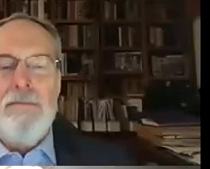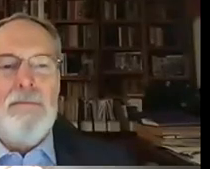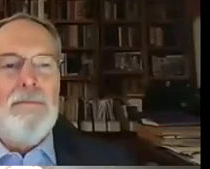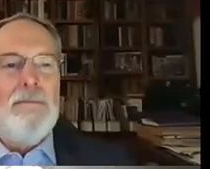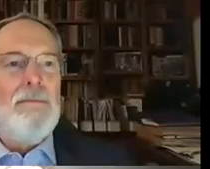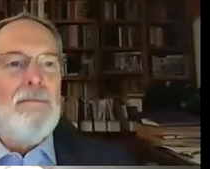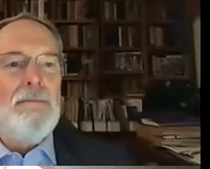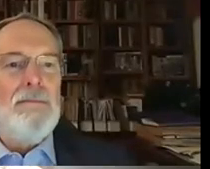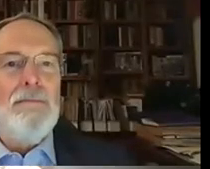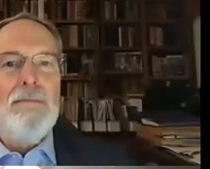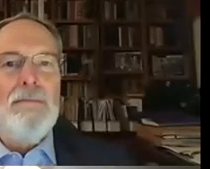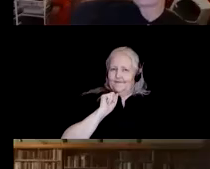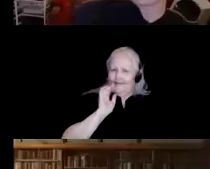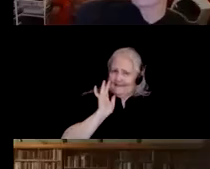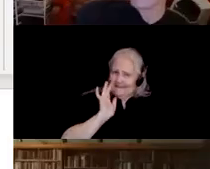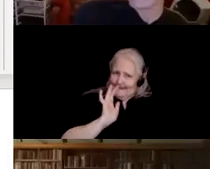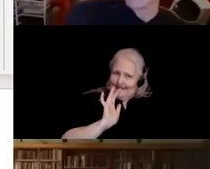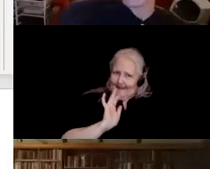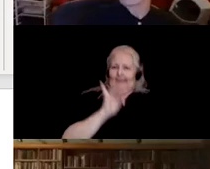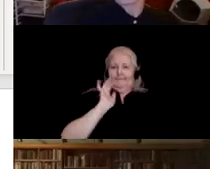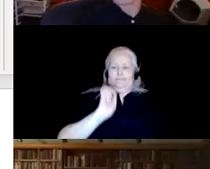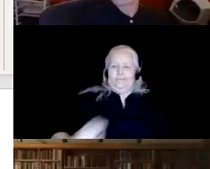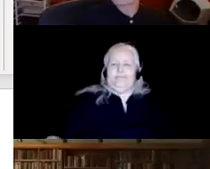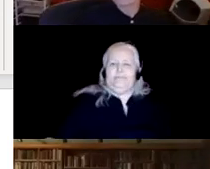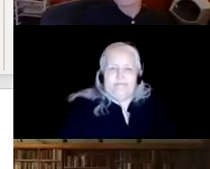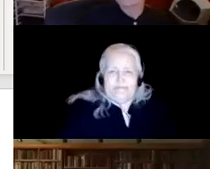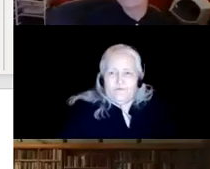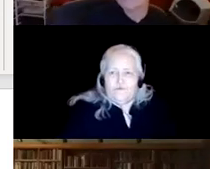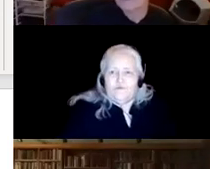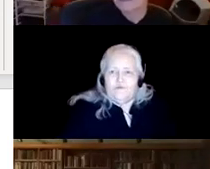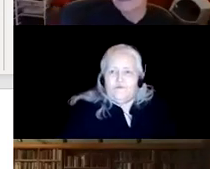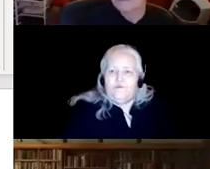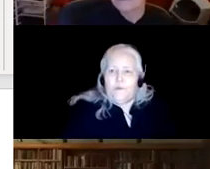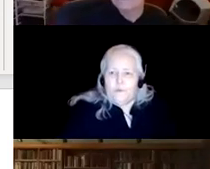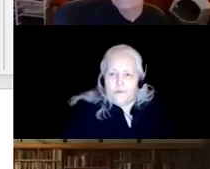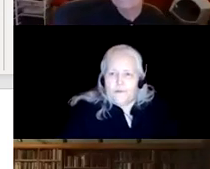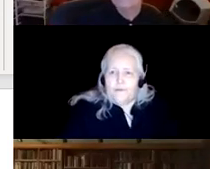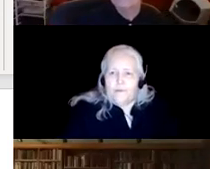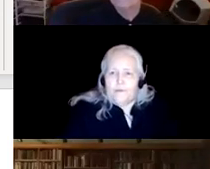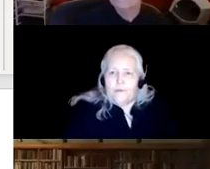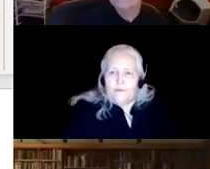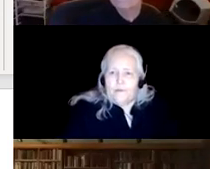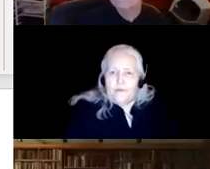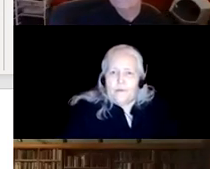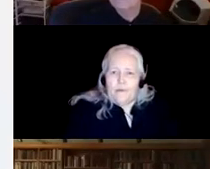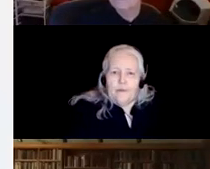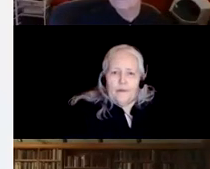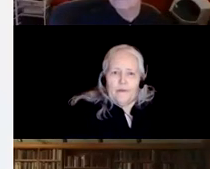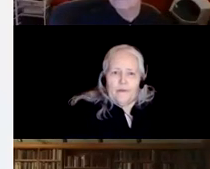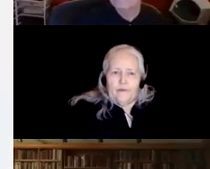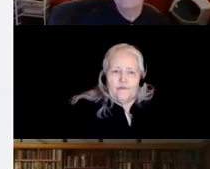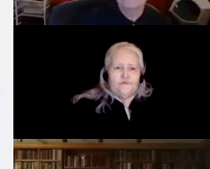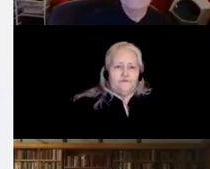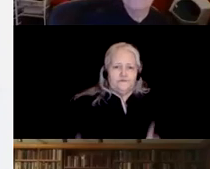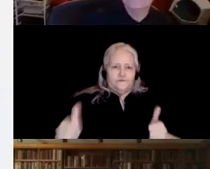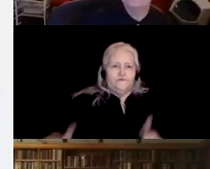I'm screen sharing and here we go.